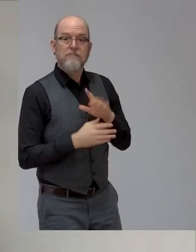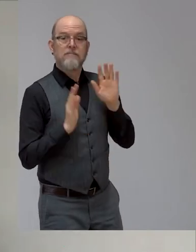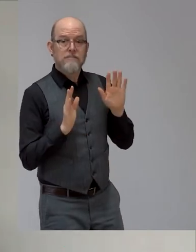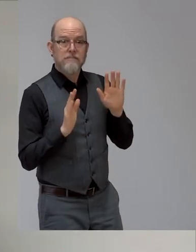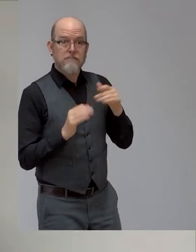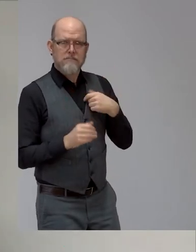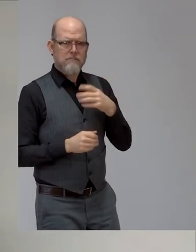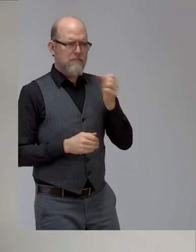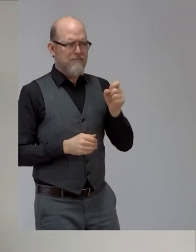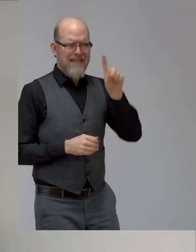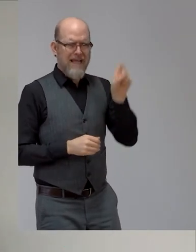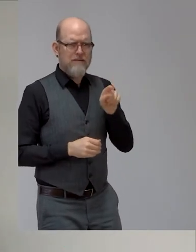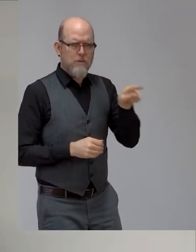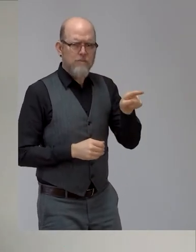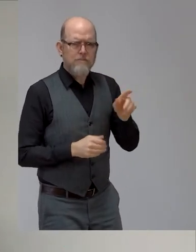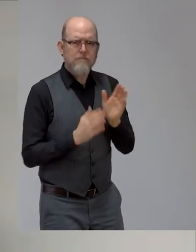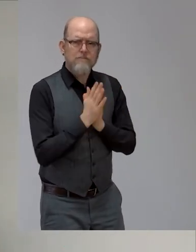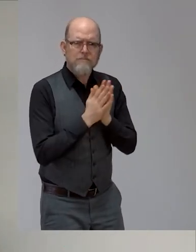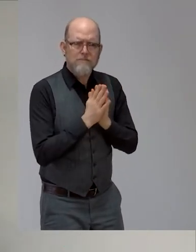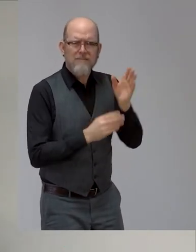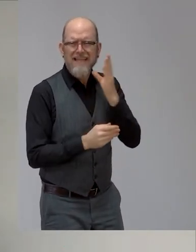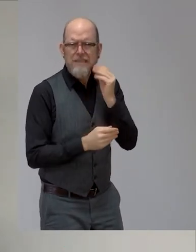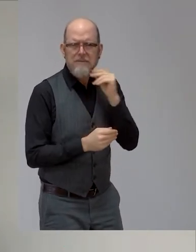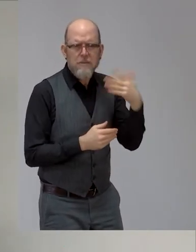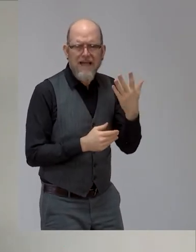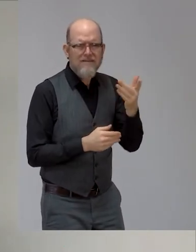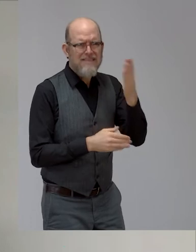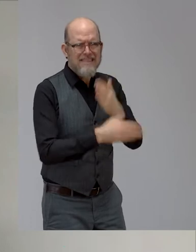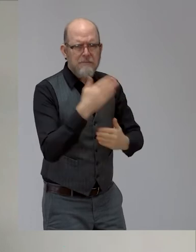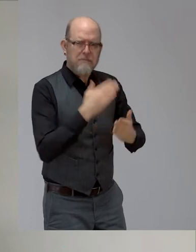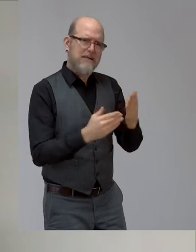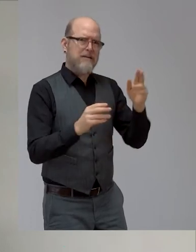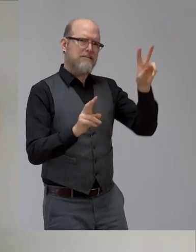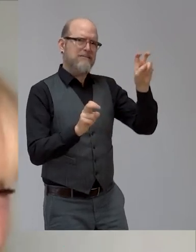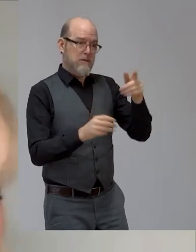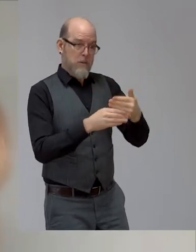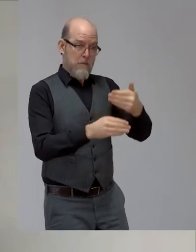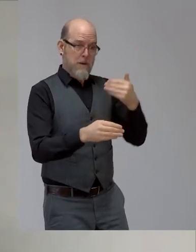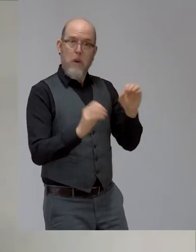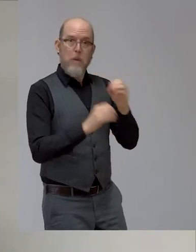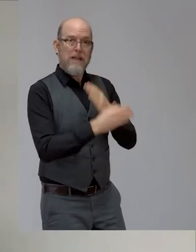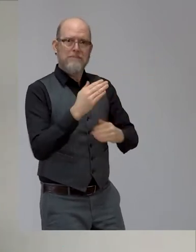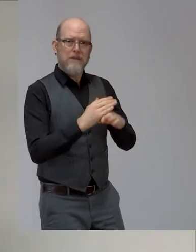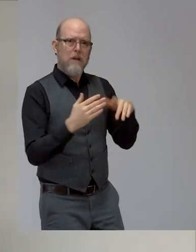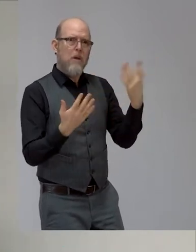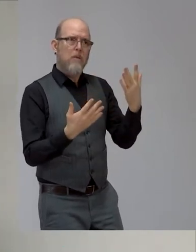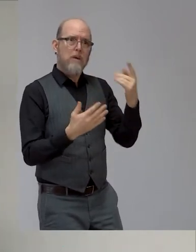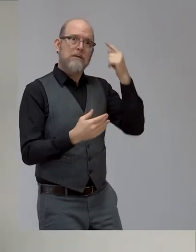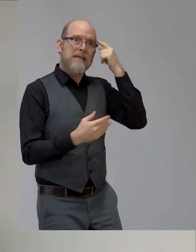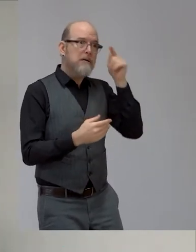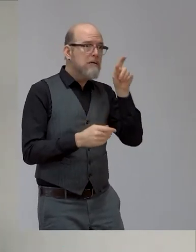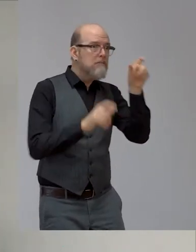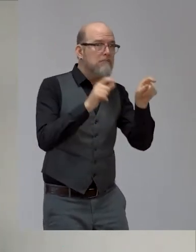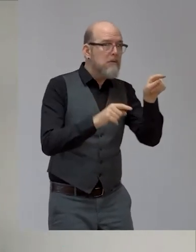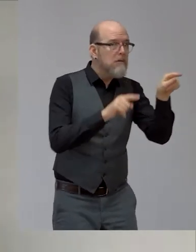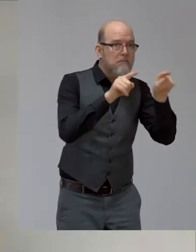experience of disability before your accident? mean, did it even cross your radar? Did it, did it come into your life? Um, yeah. Like,